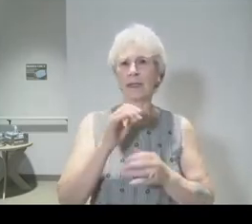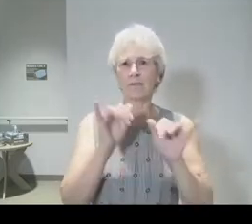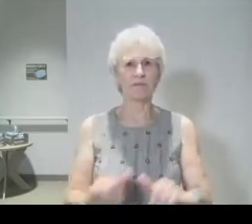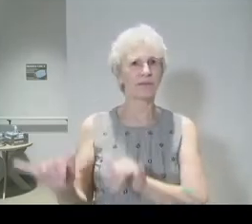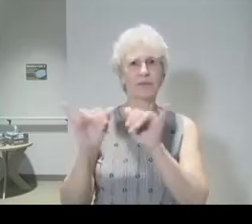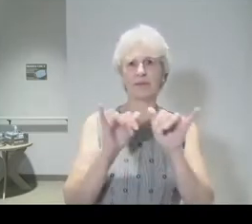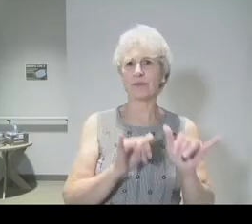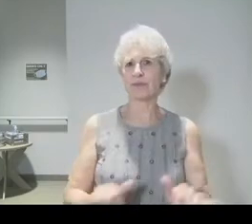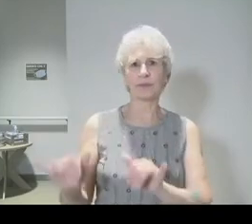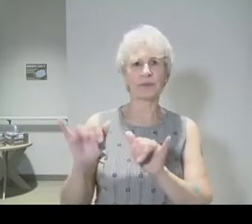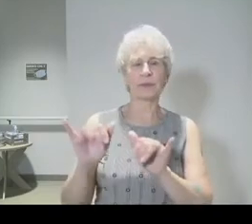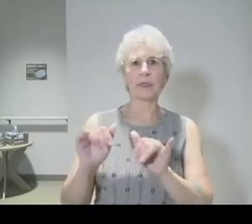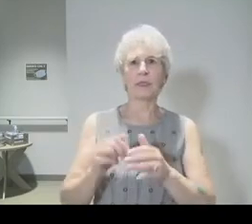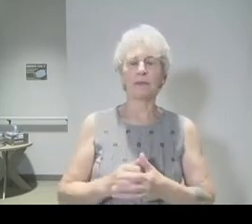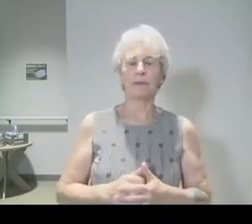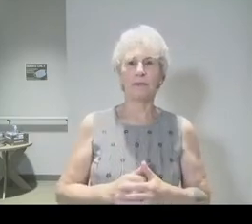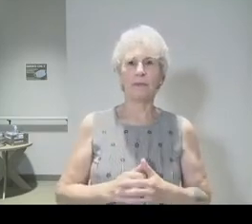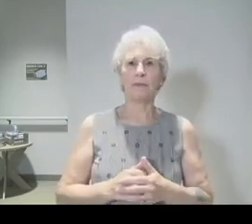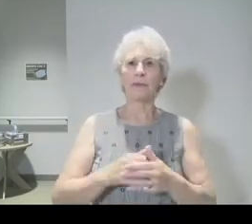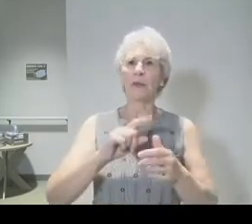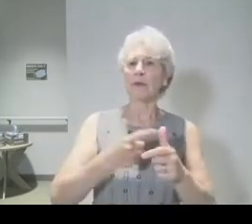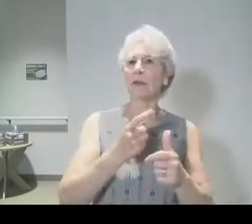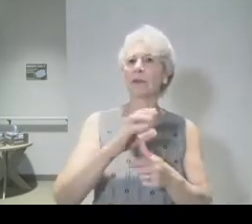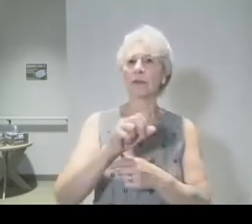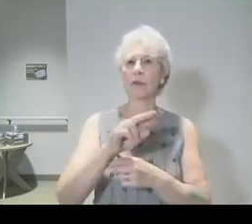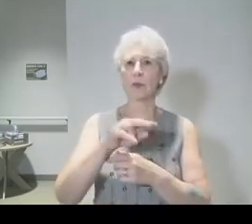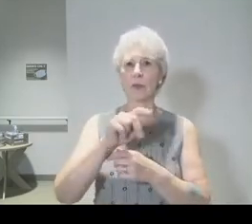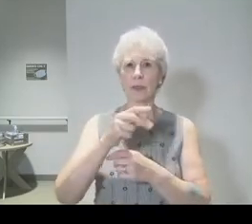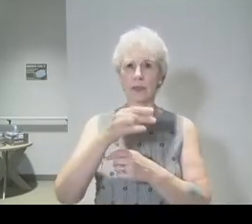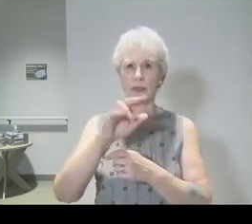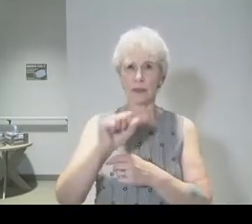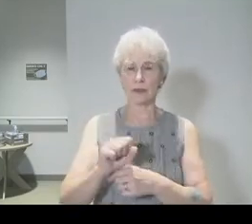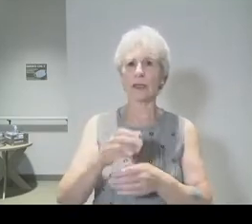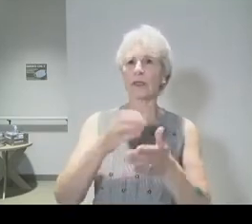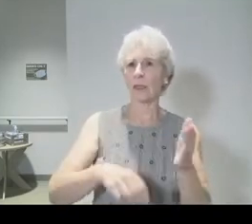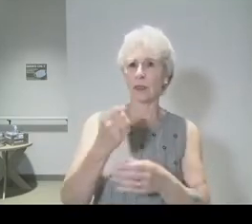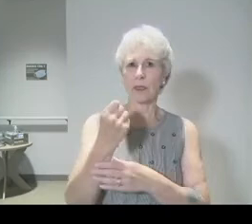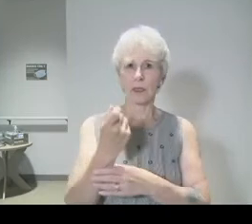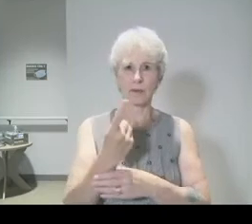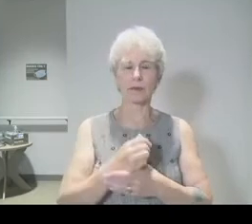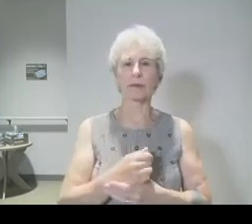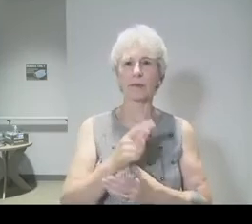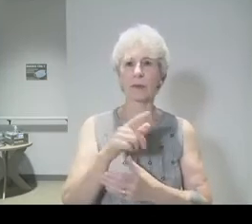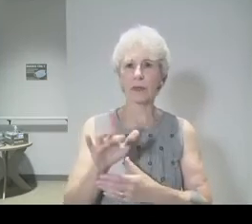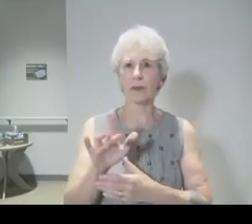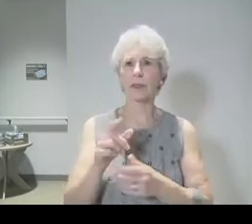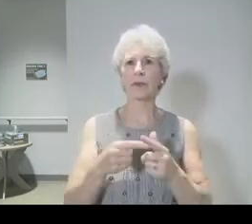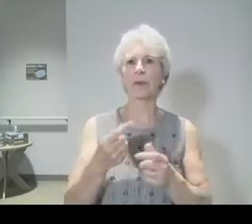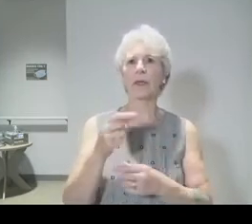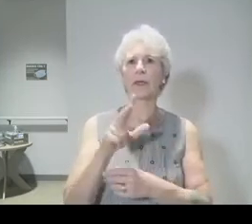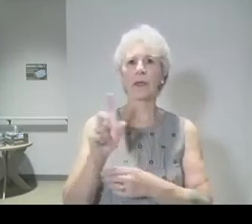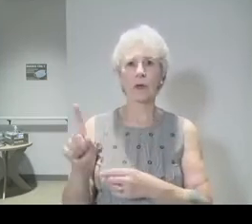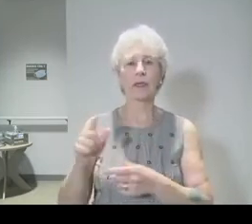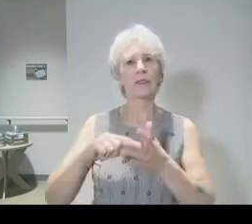comes into play. 1 Corinthians chapter 11 and we won't read the whole thing right now 23 through 31 but it